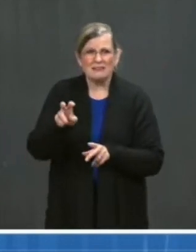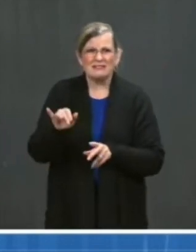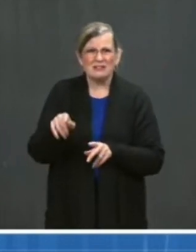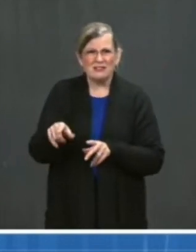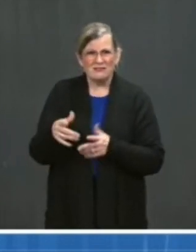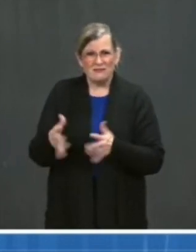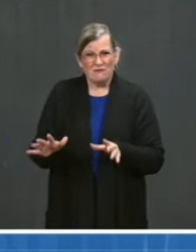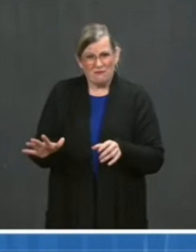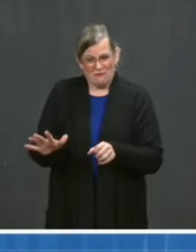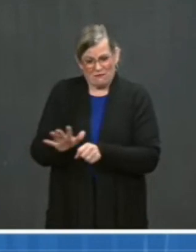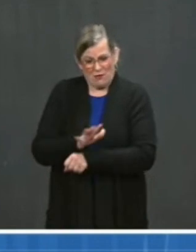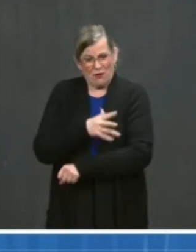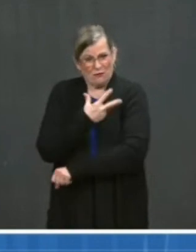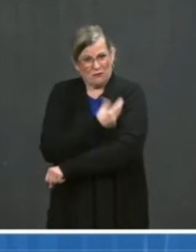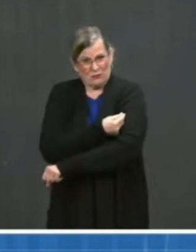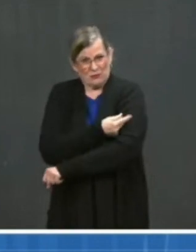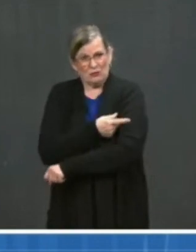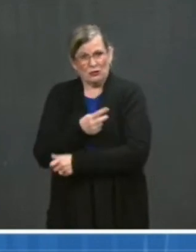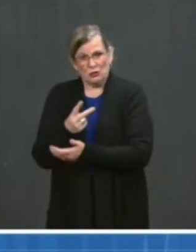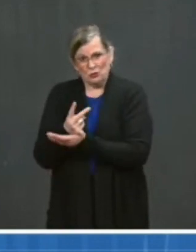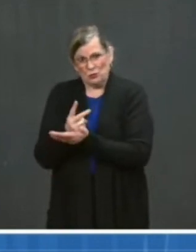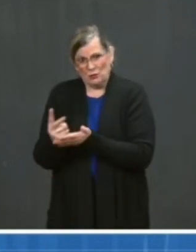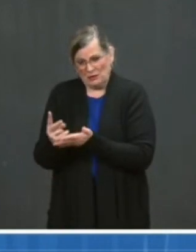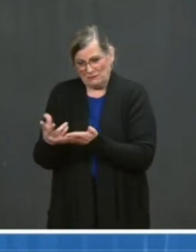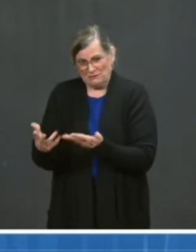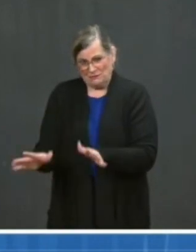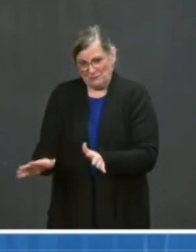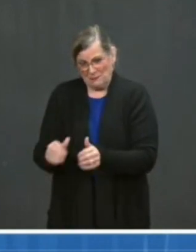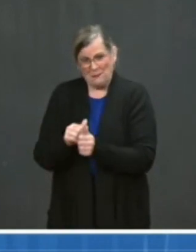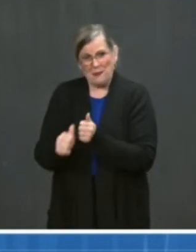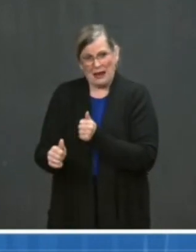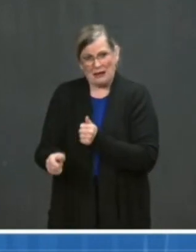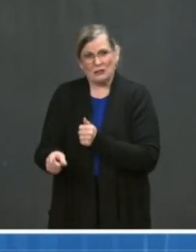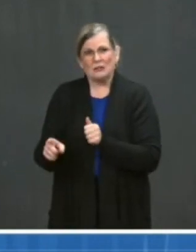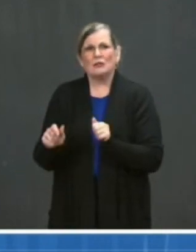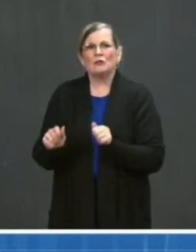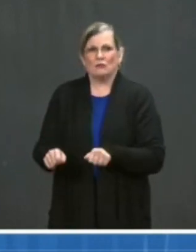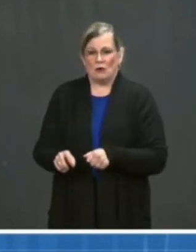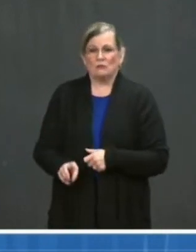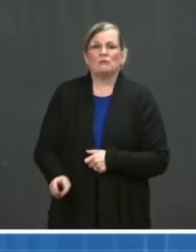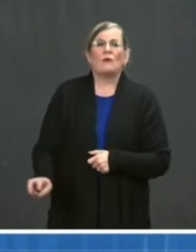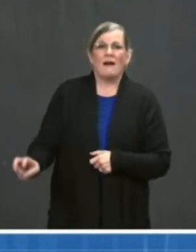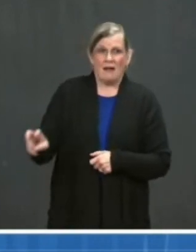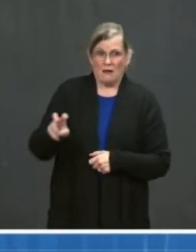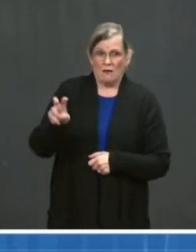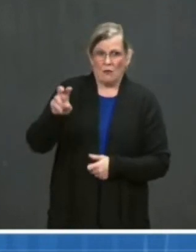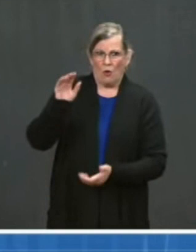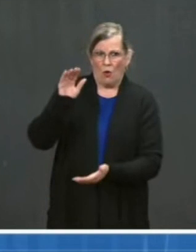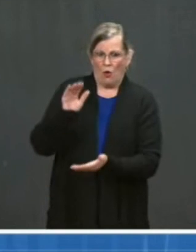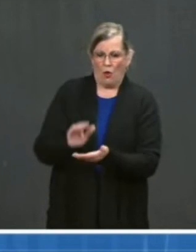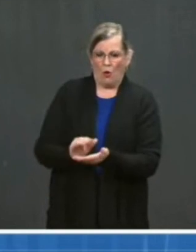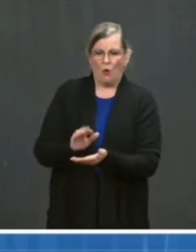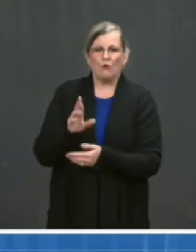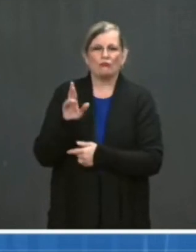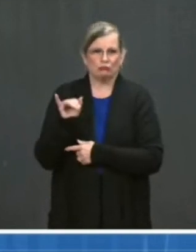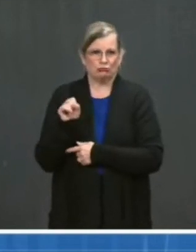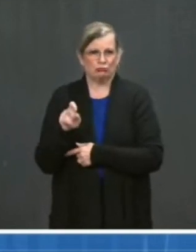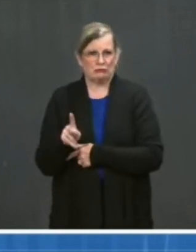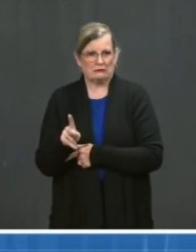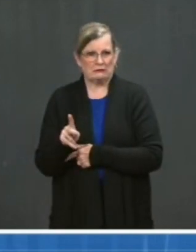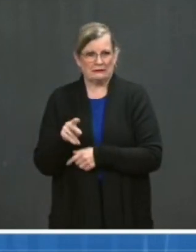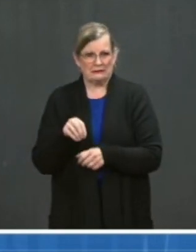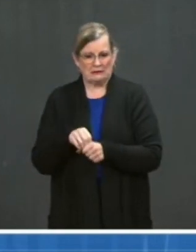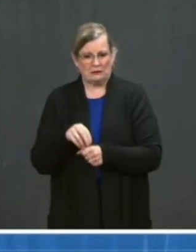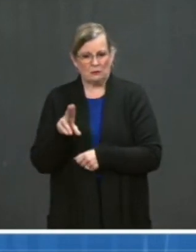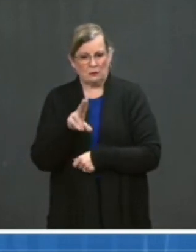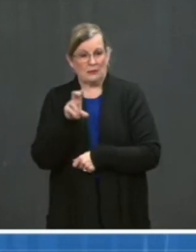people can resume travel at low risk to themselves. For domestic travel, fully vaccinated people